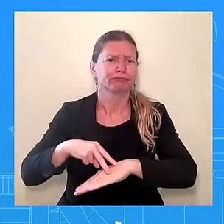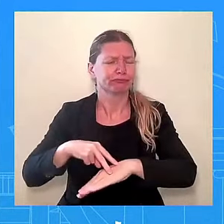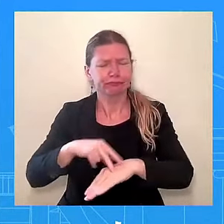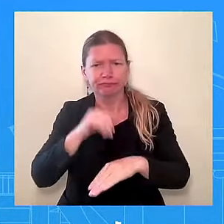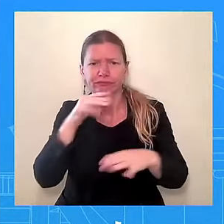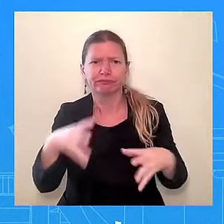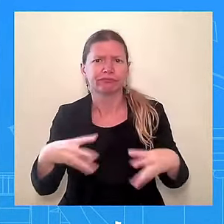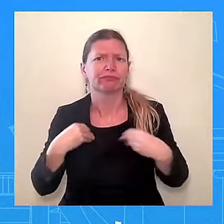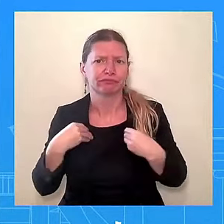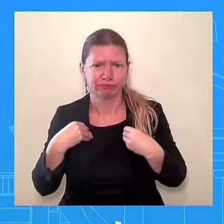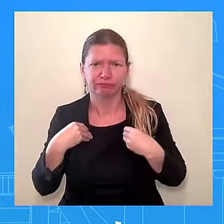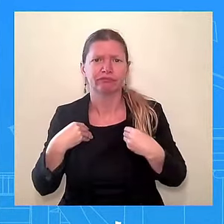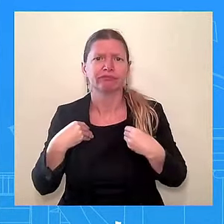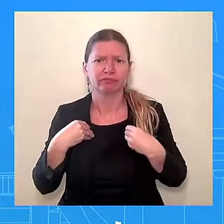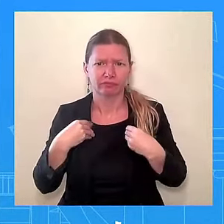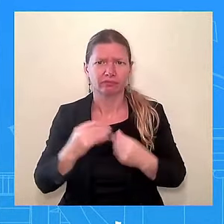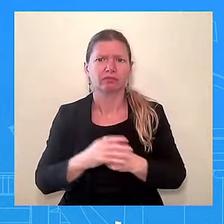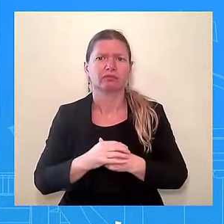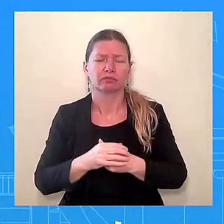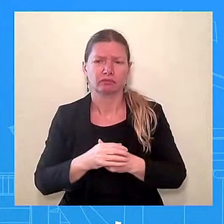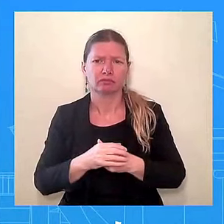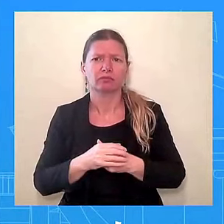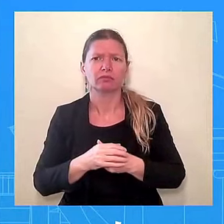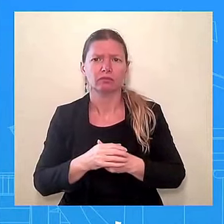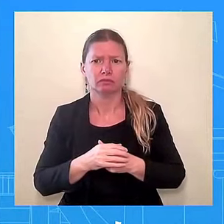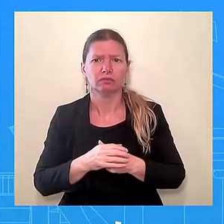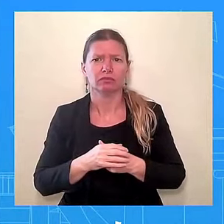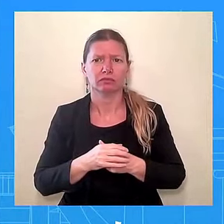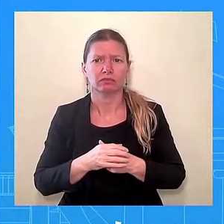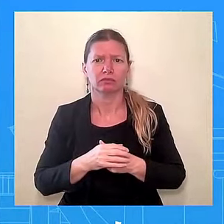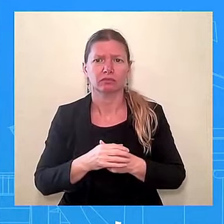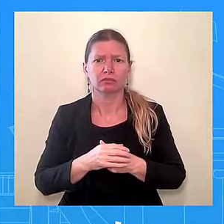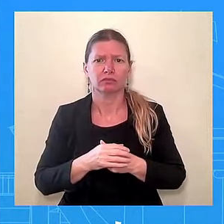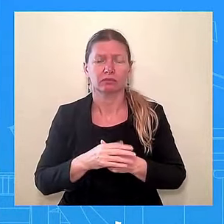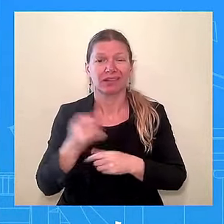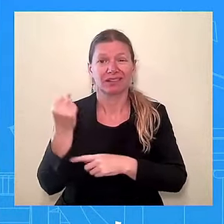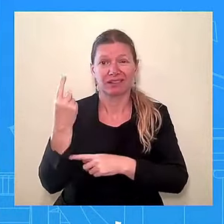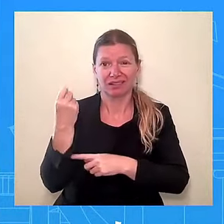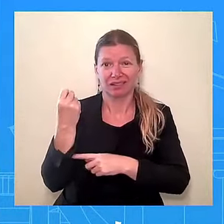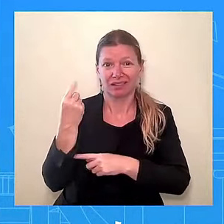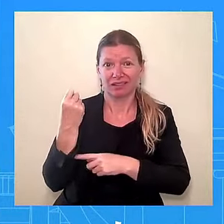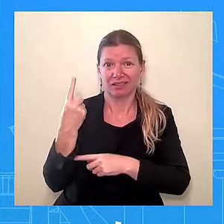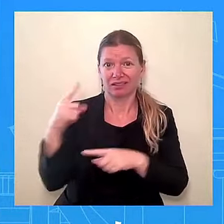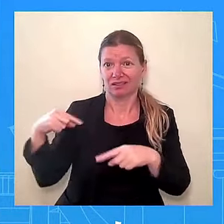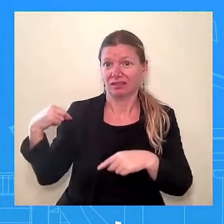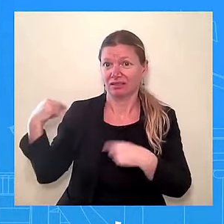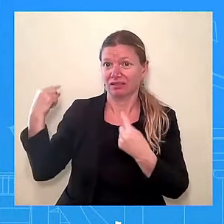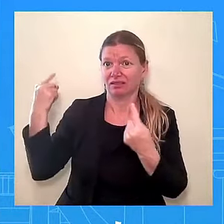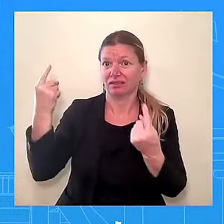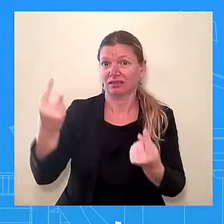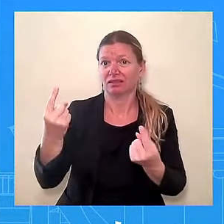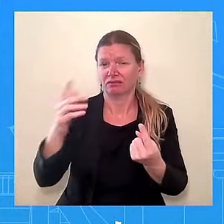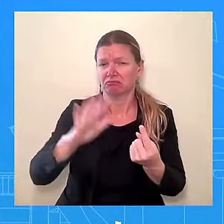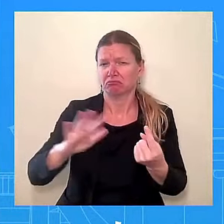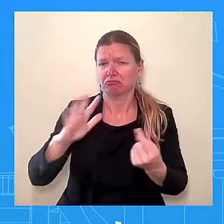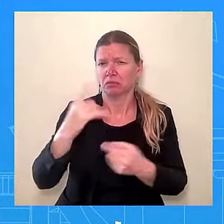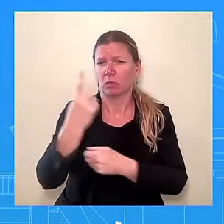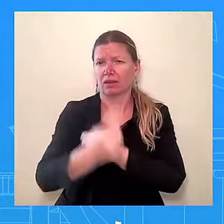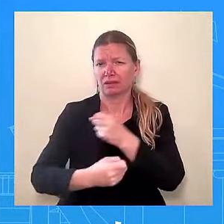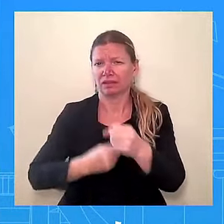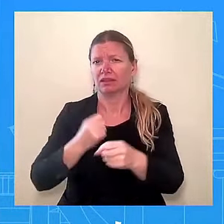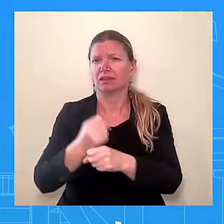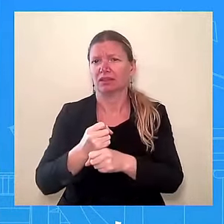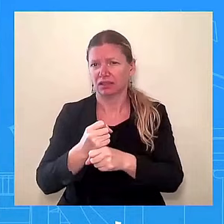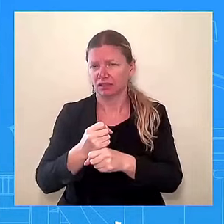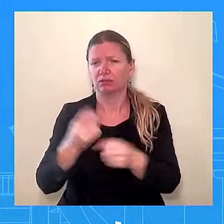on any of this at this time, but we have throughout the past year or so announced new actions. We'll certainly continue to